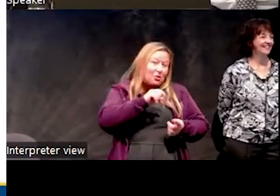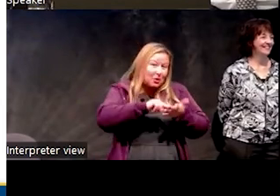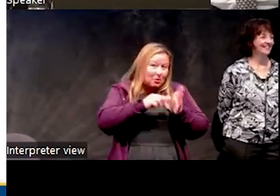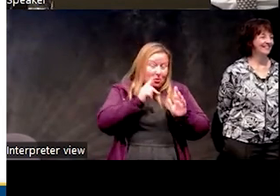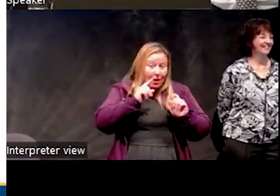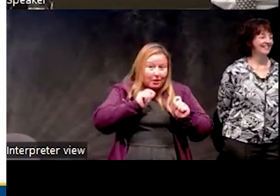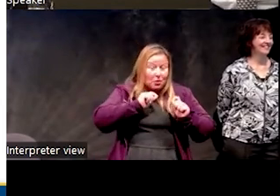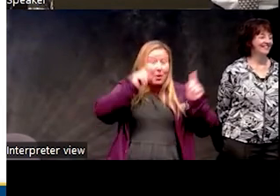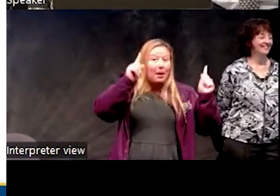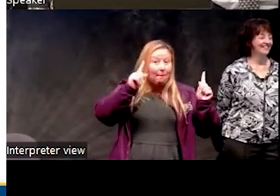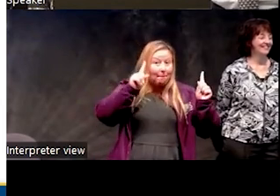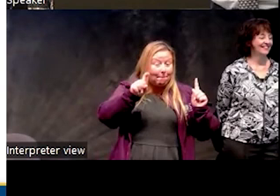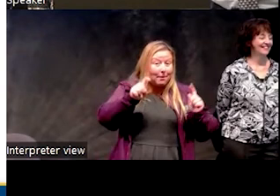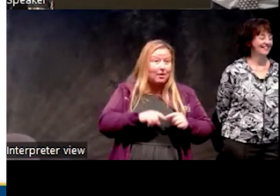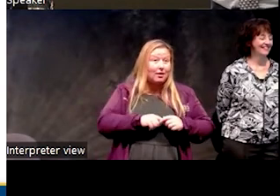um,